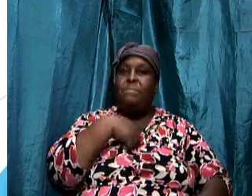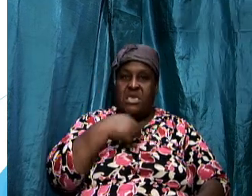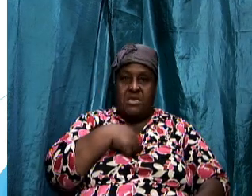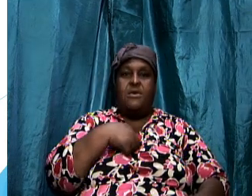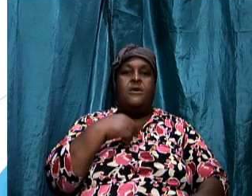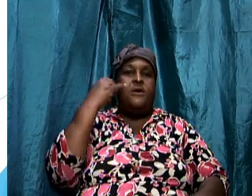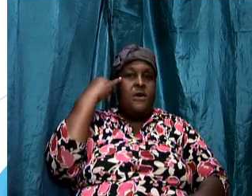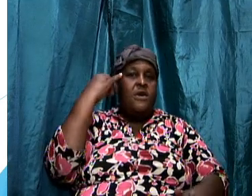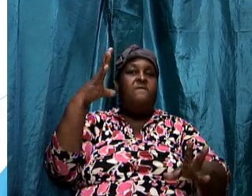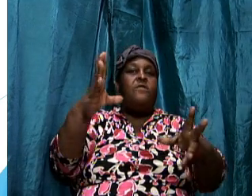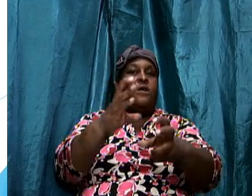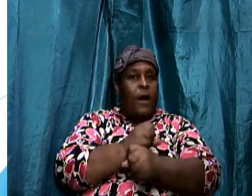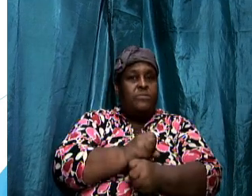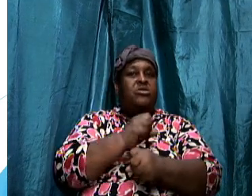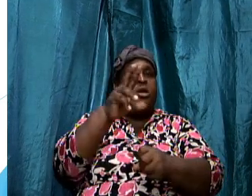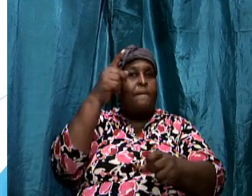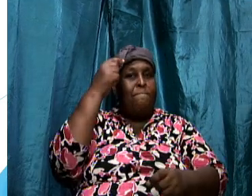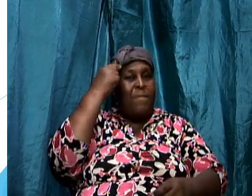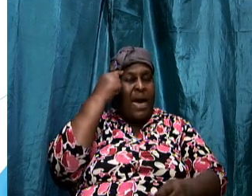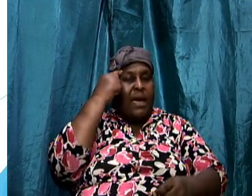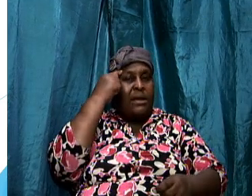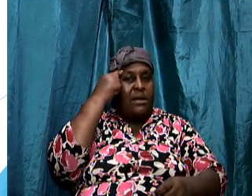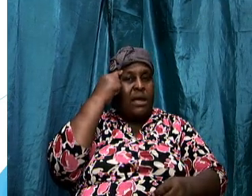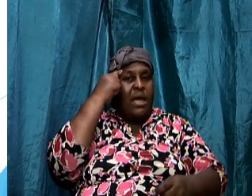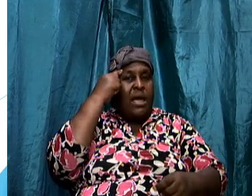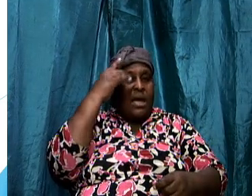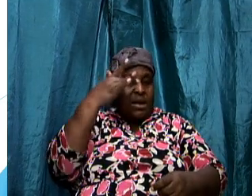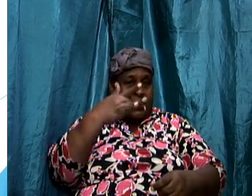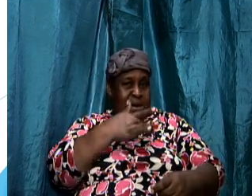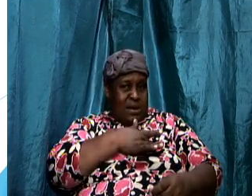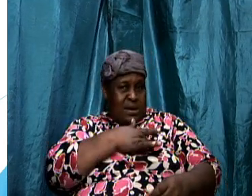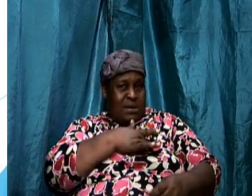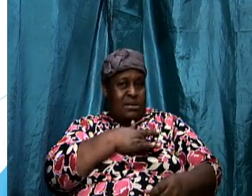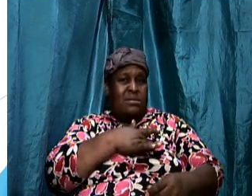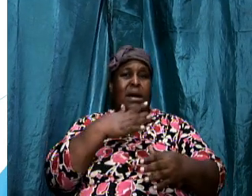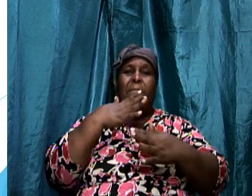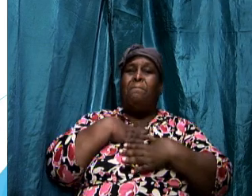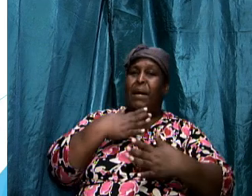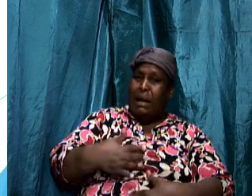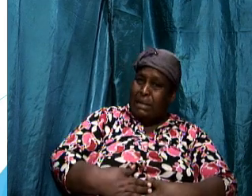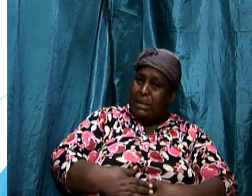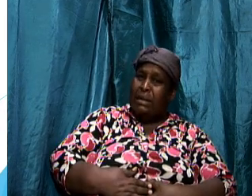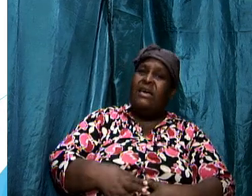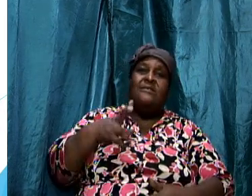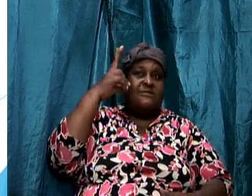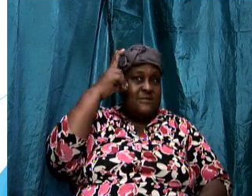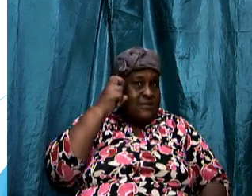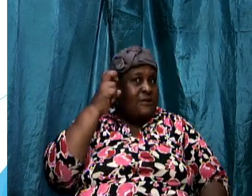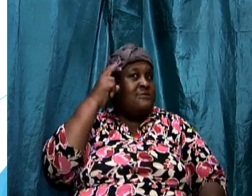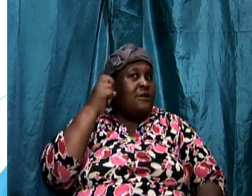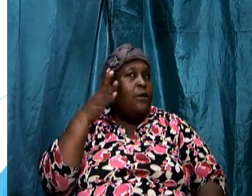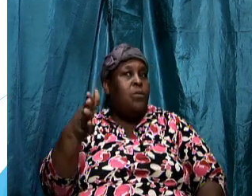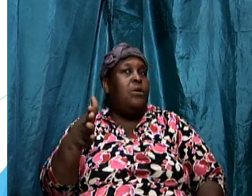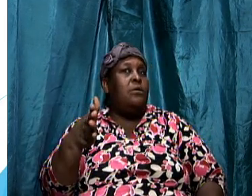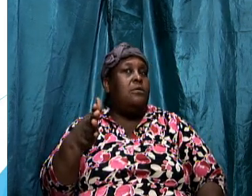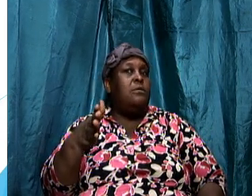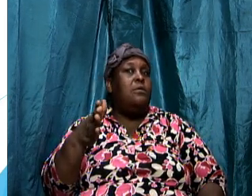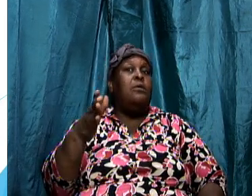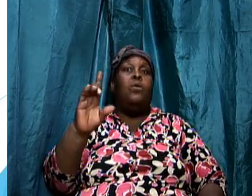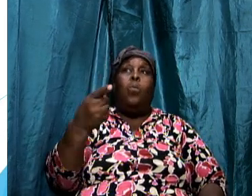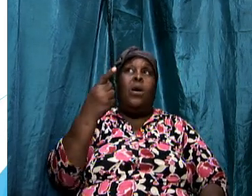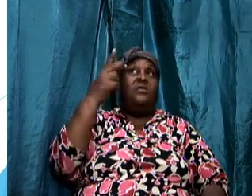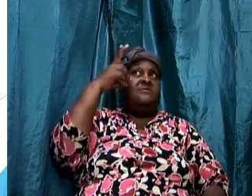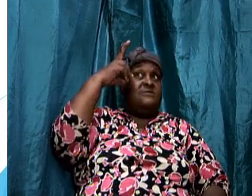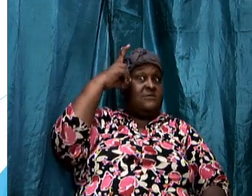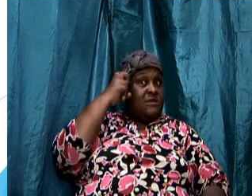can captivate and capture your your heart he will because once he catches that mind he